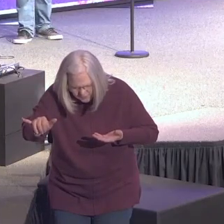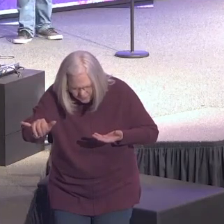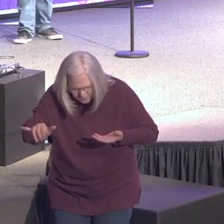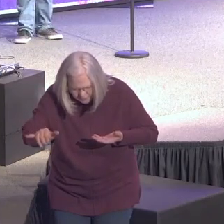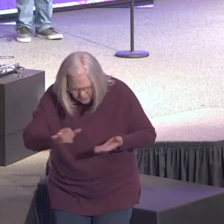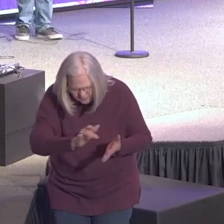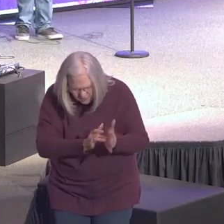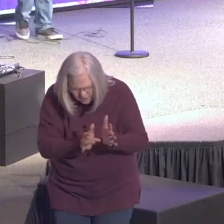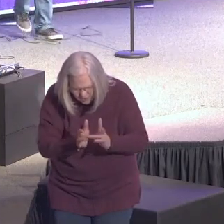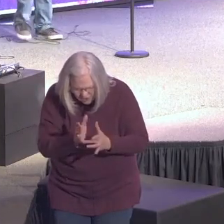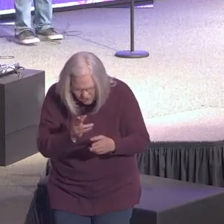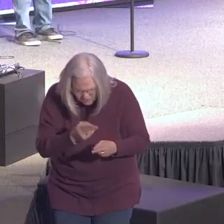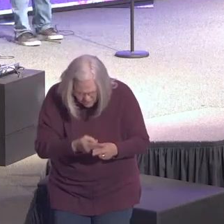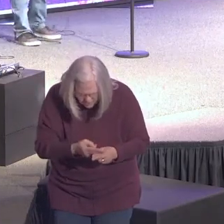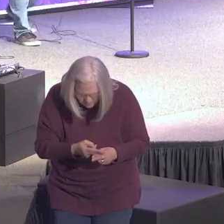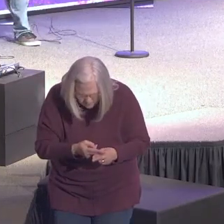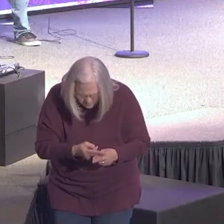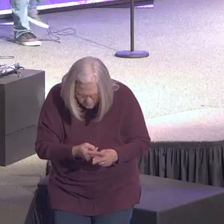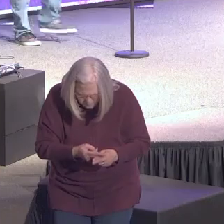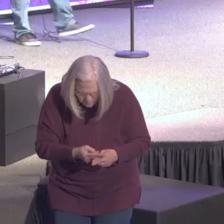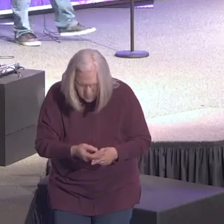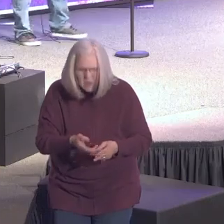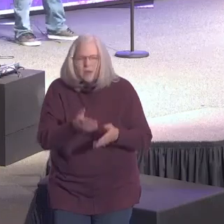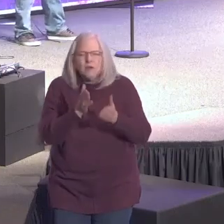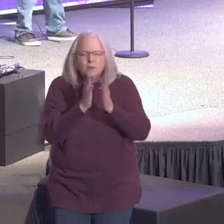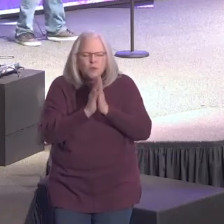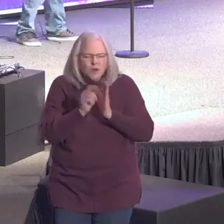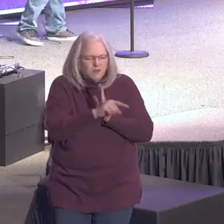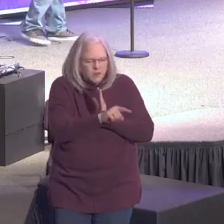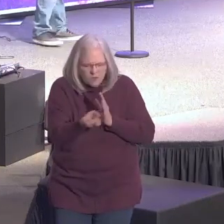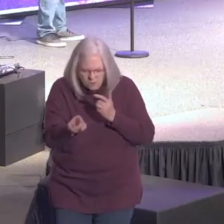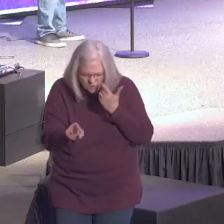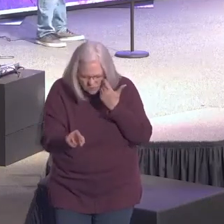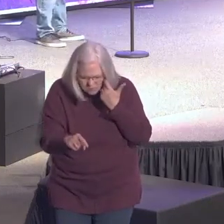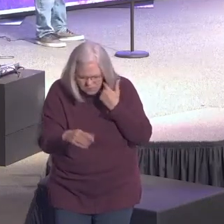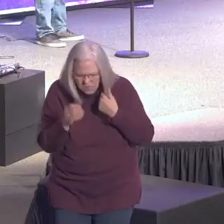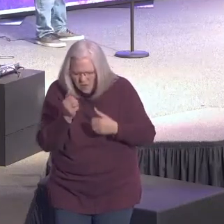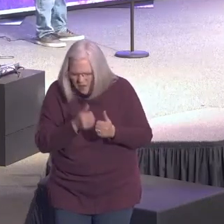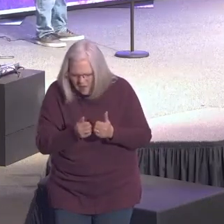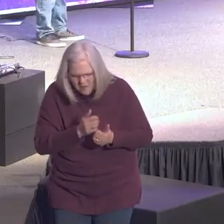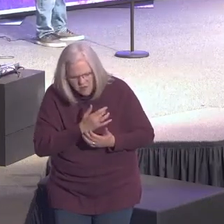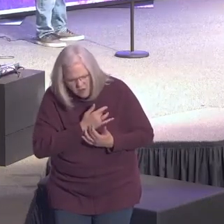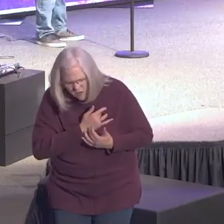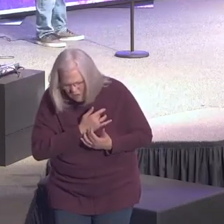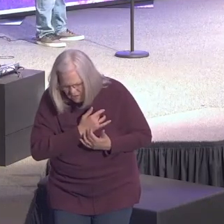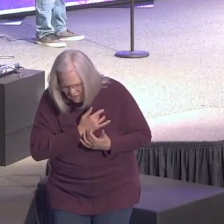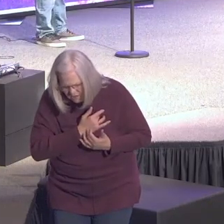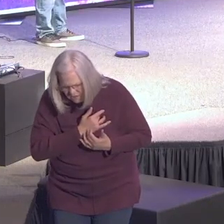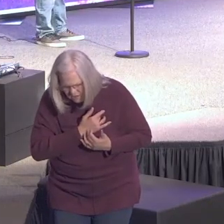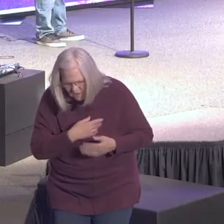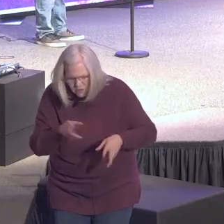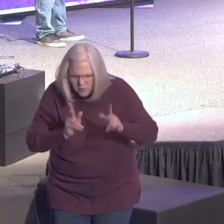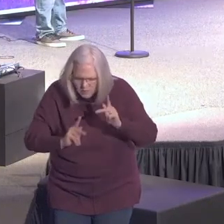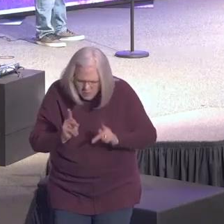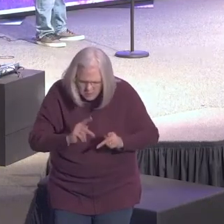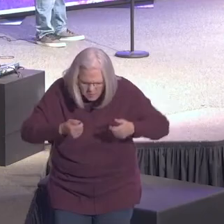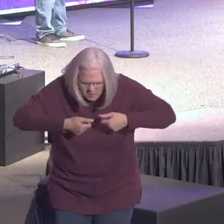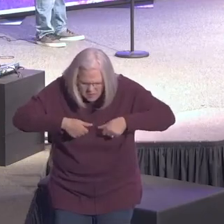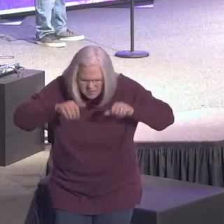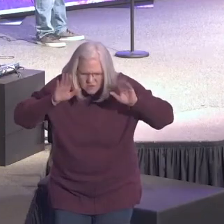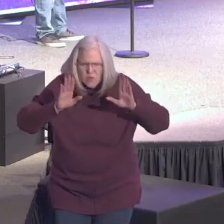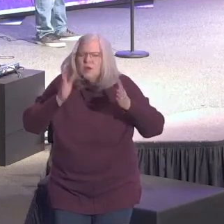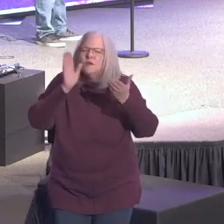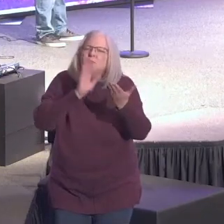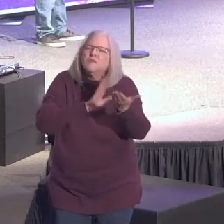In Jesus' name. And I want to pray for you right now. God, want to pray for every heart here that we would be a people who are surrendered before